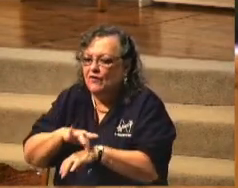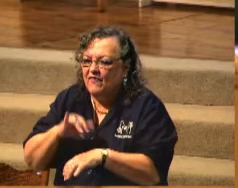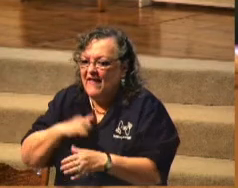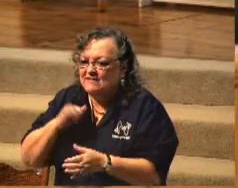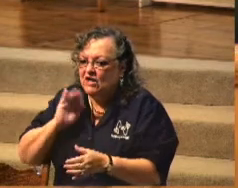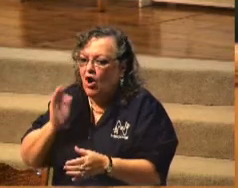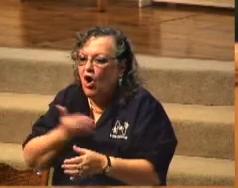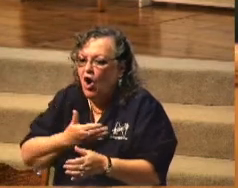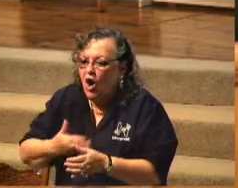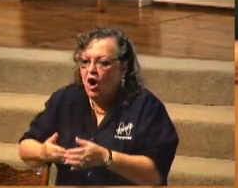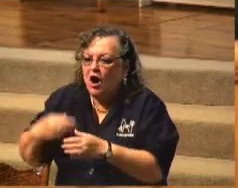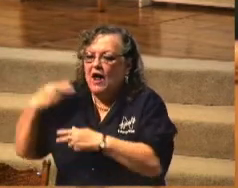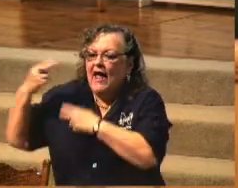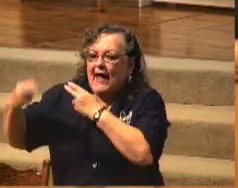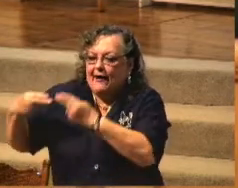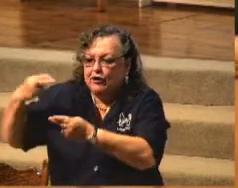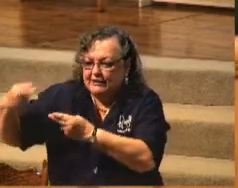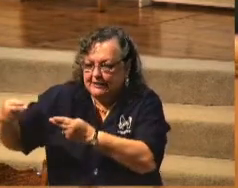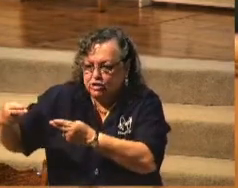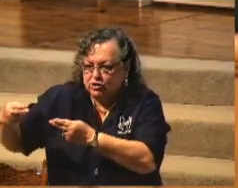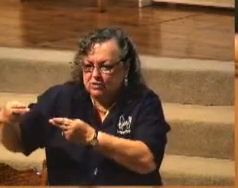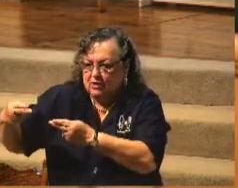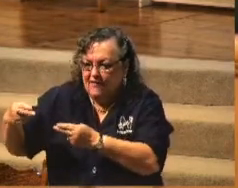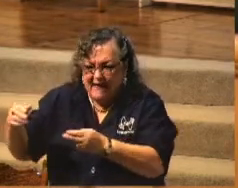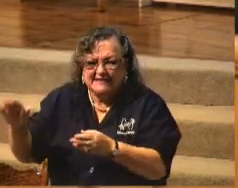That's the America we were born in.